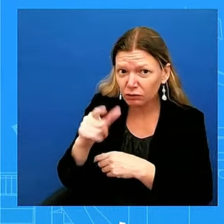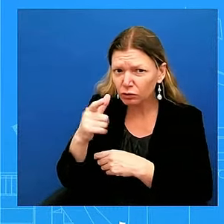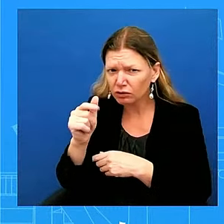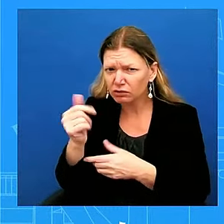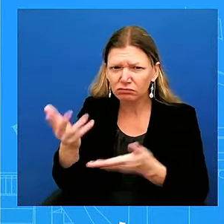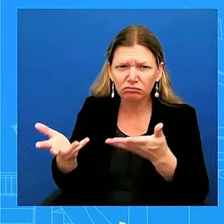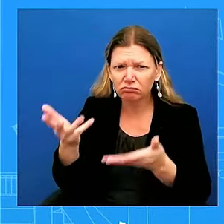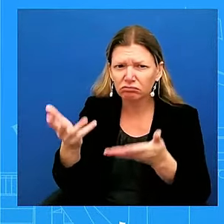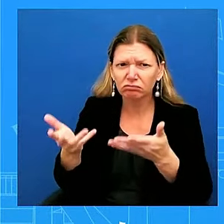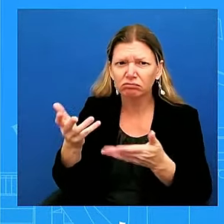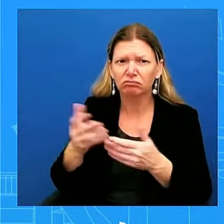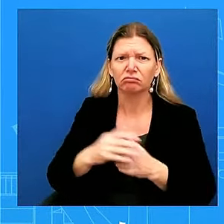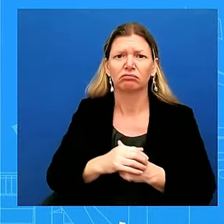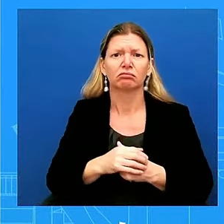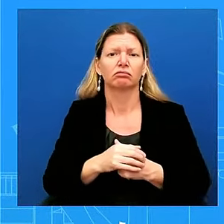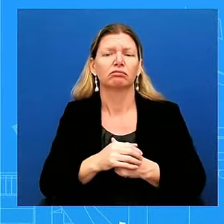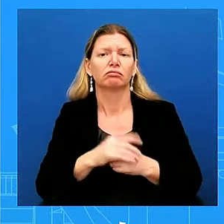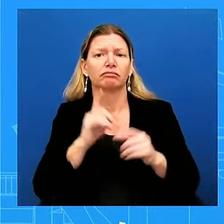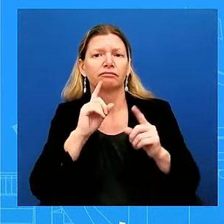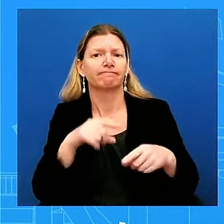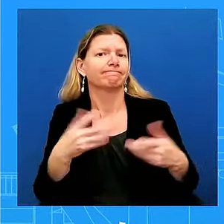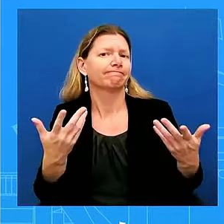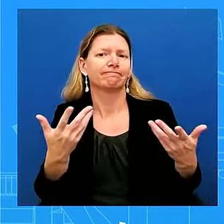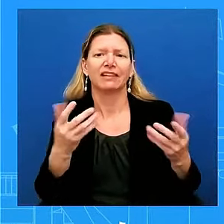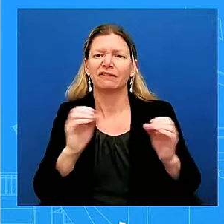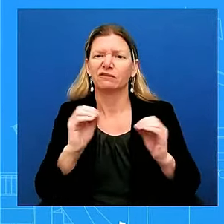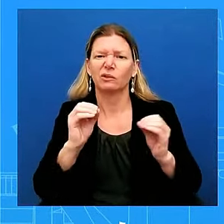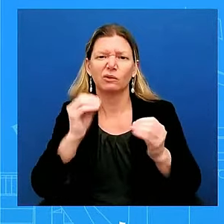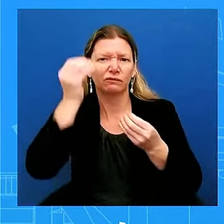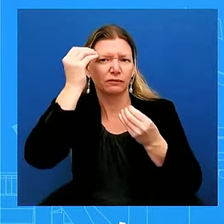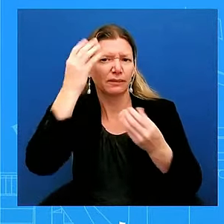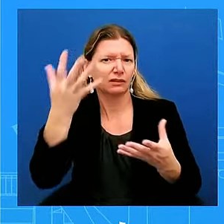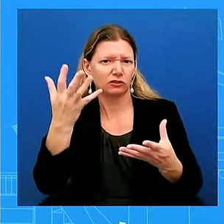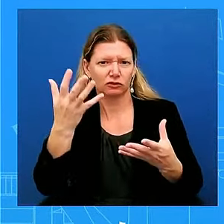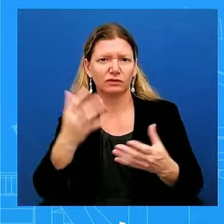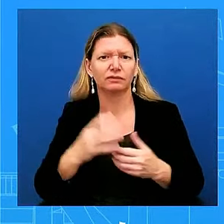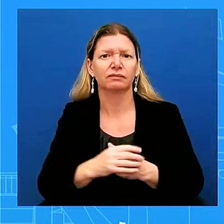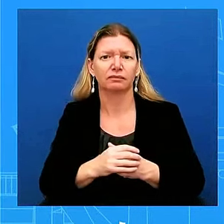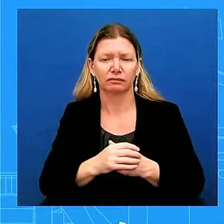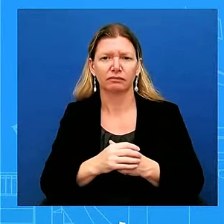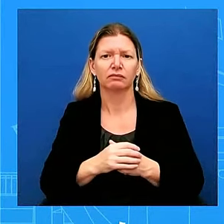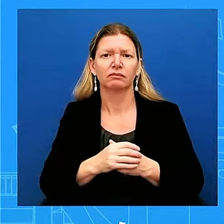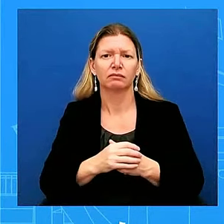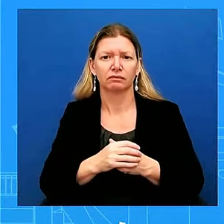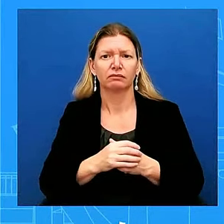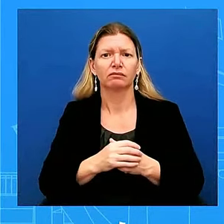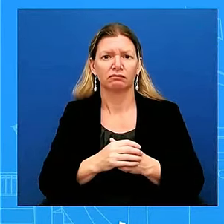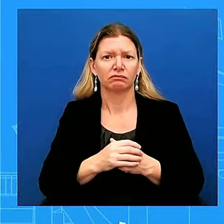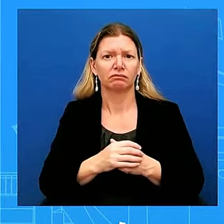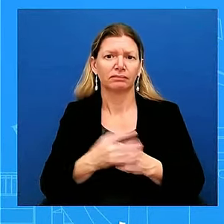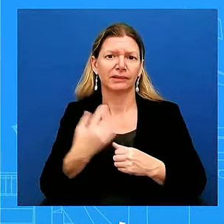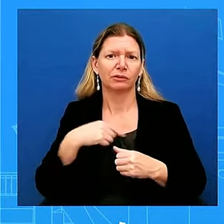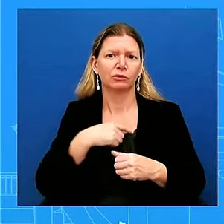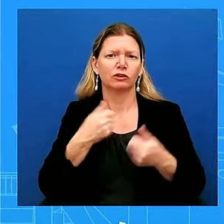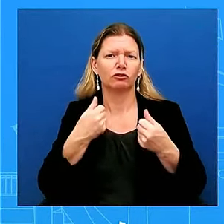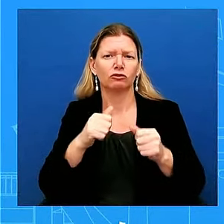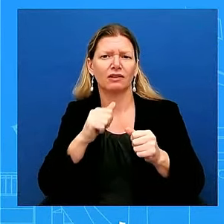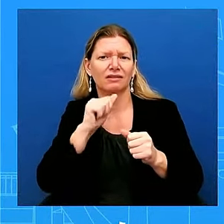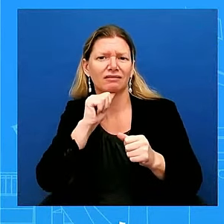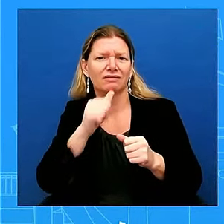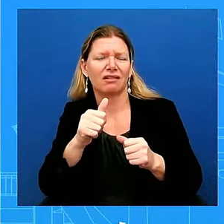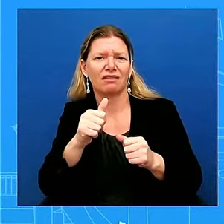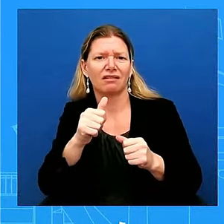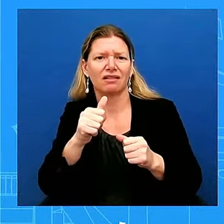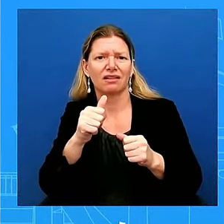always to make sure that we don't take away from the emergency operations on the ground. We want to make sure